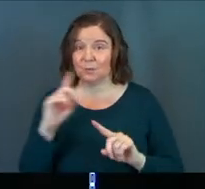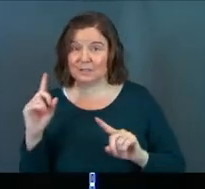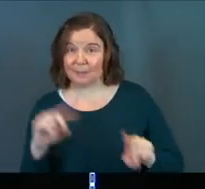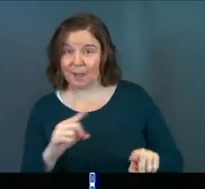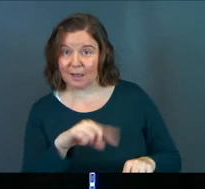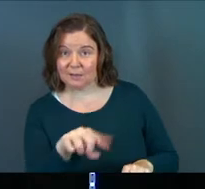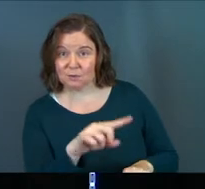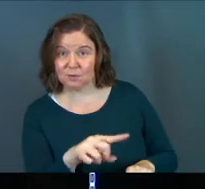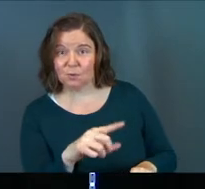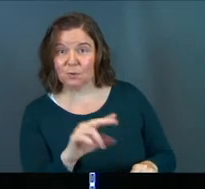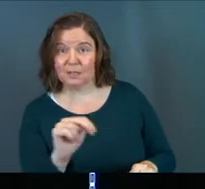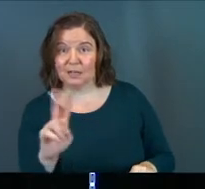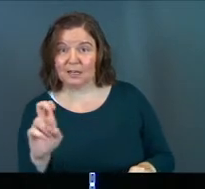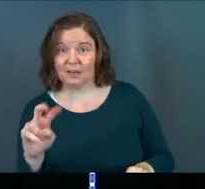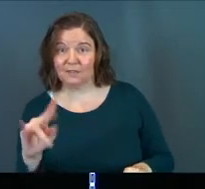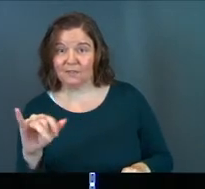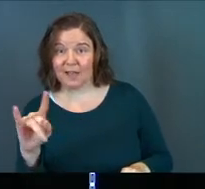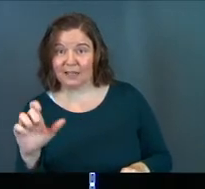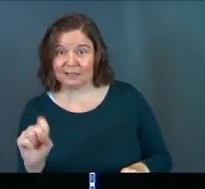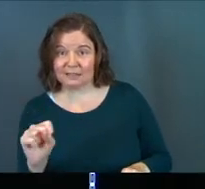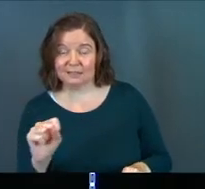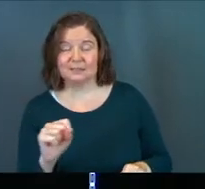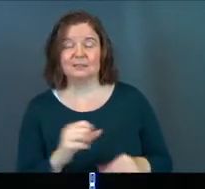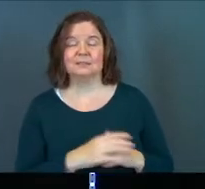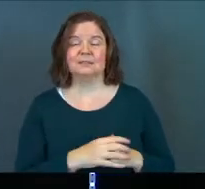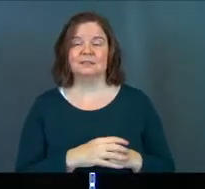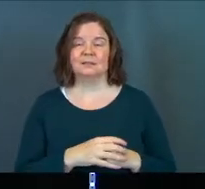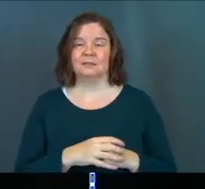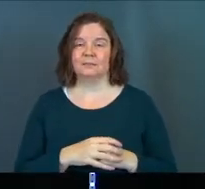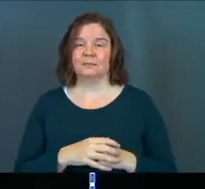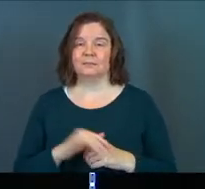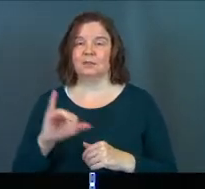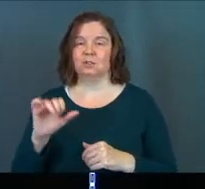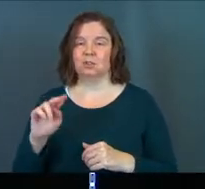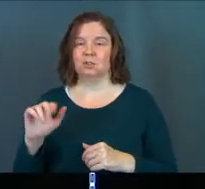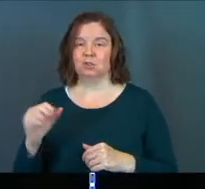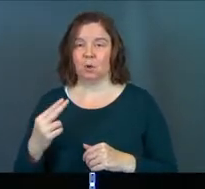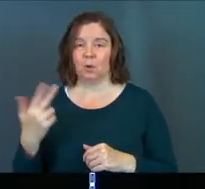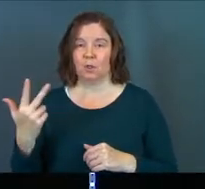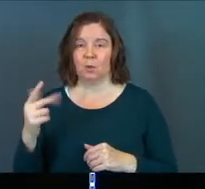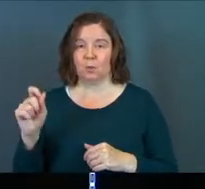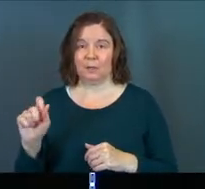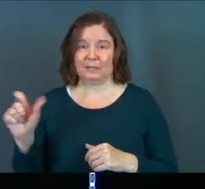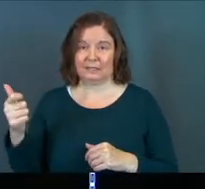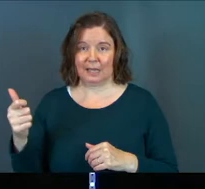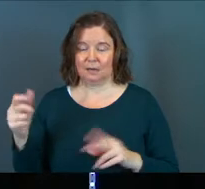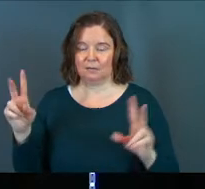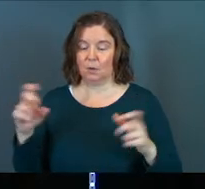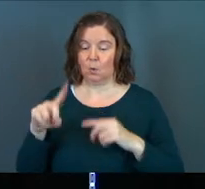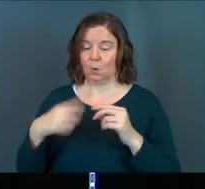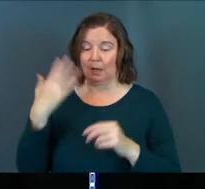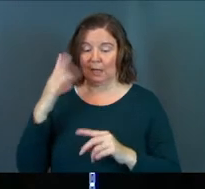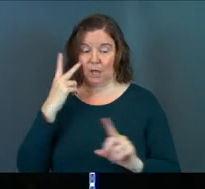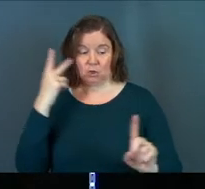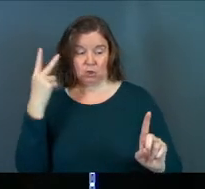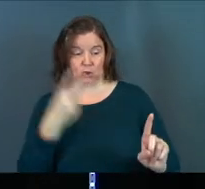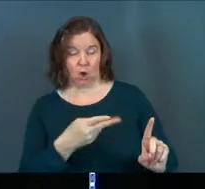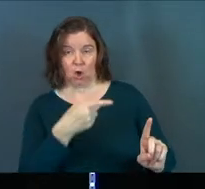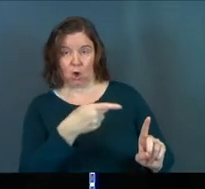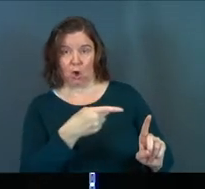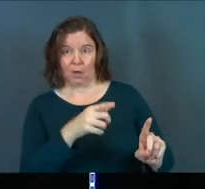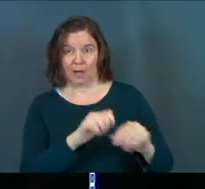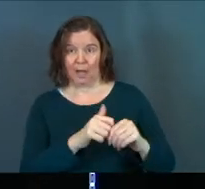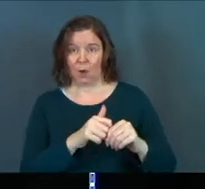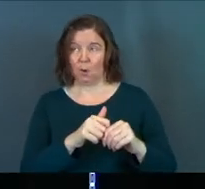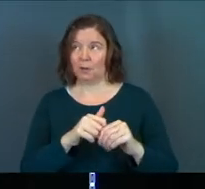responds to the Ninevites response to what Jonah said. And Jonah 3.10 says, when God saw what they had done